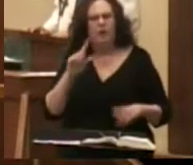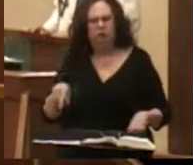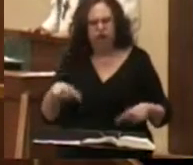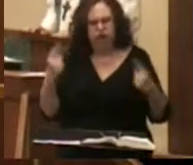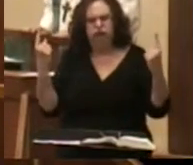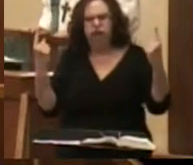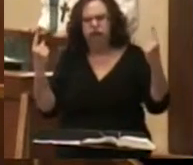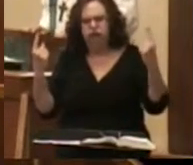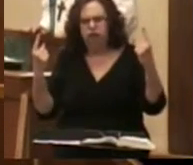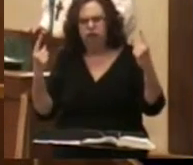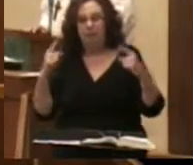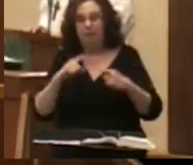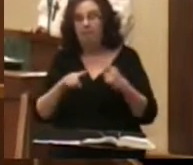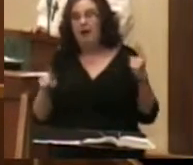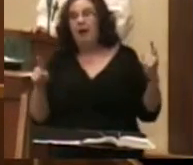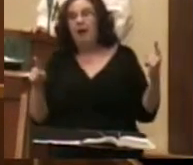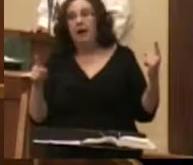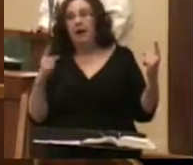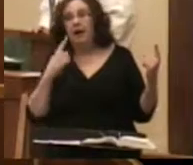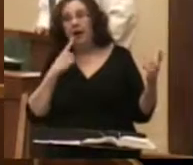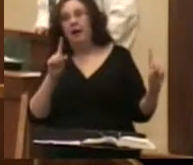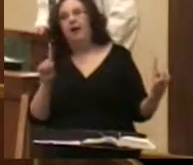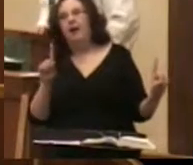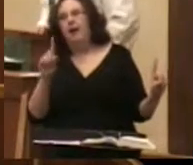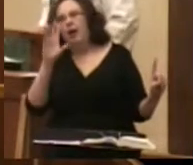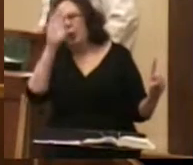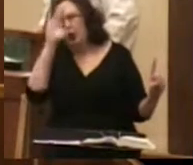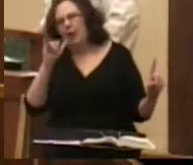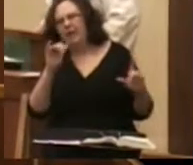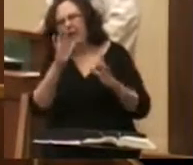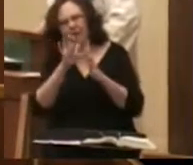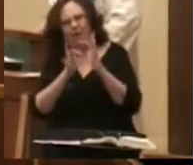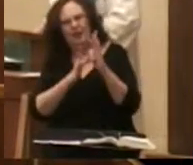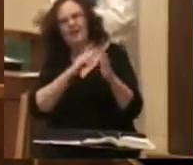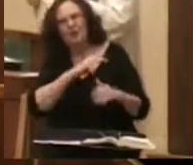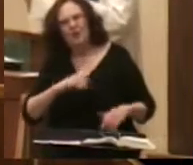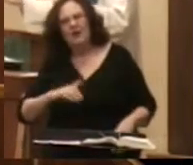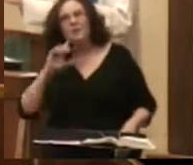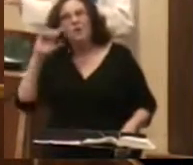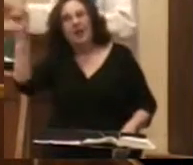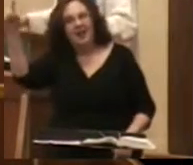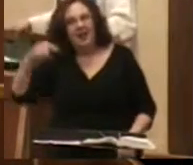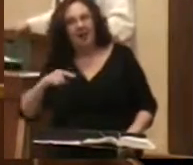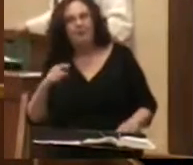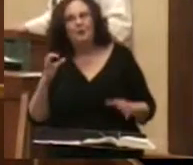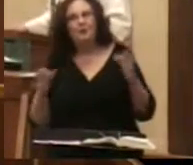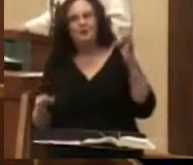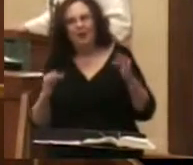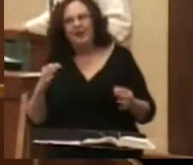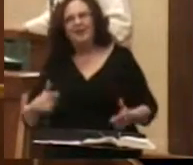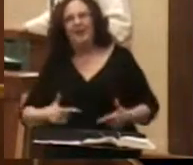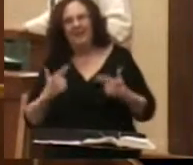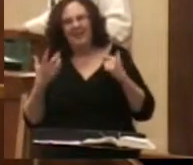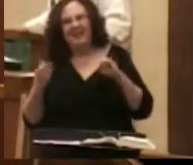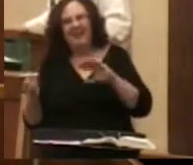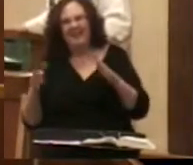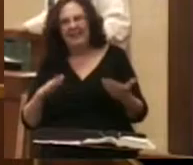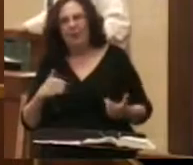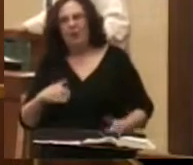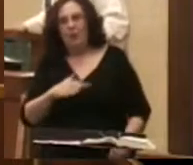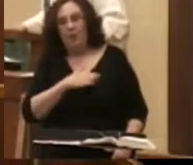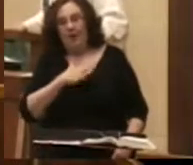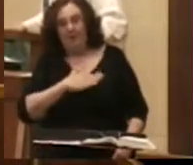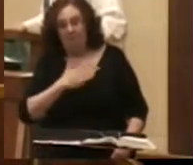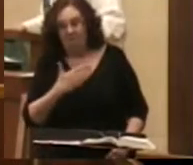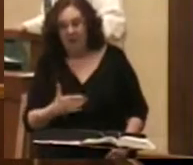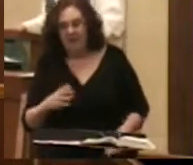But finally we know that Jesus will come again to judge the living and the dead. confess this in the creed and that when he